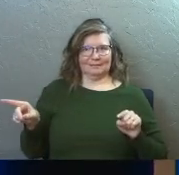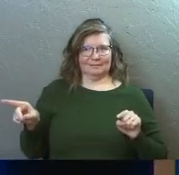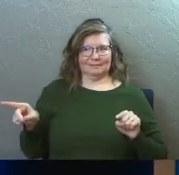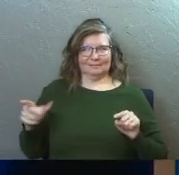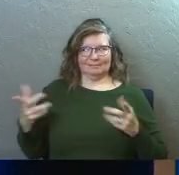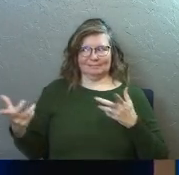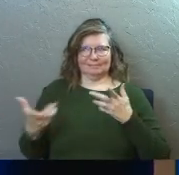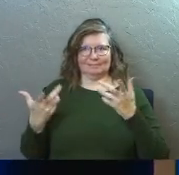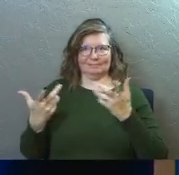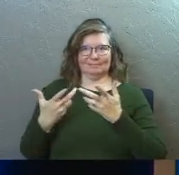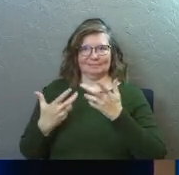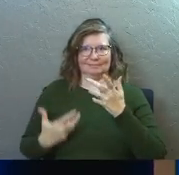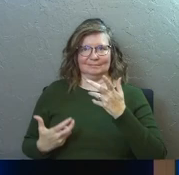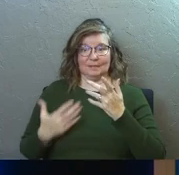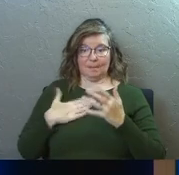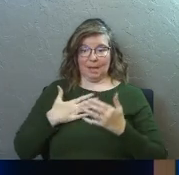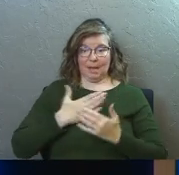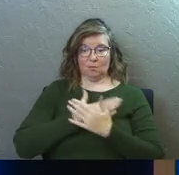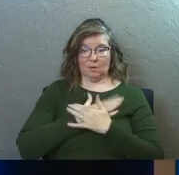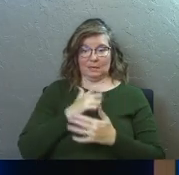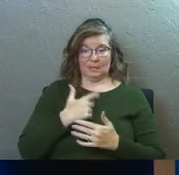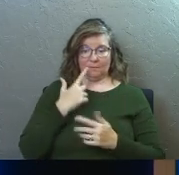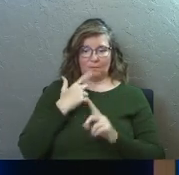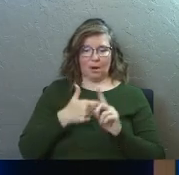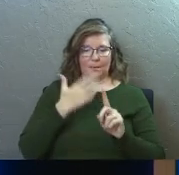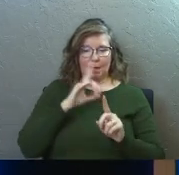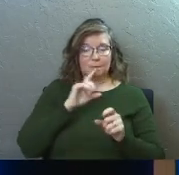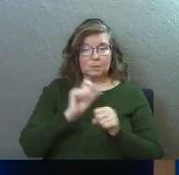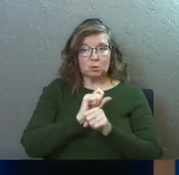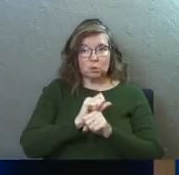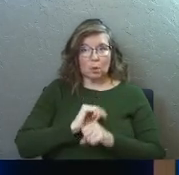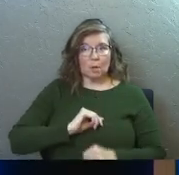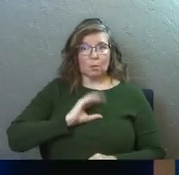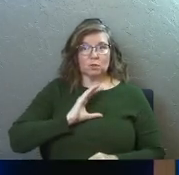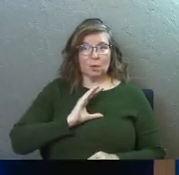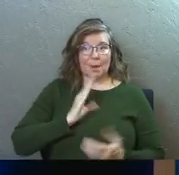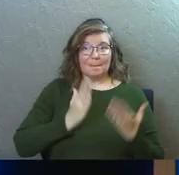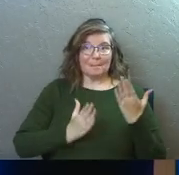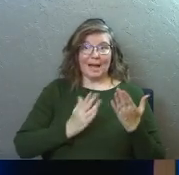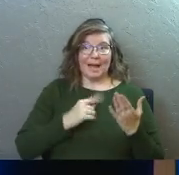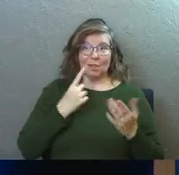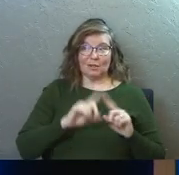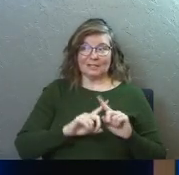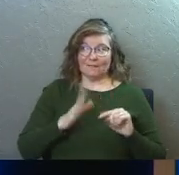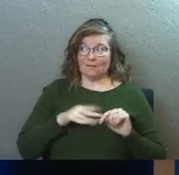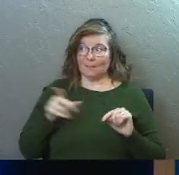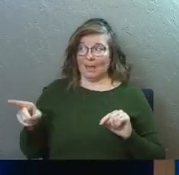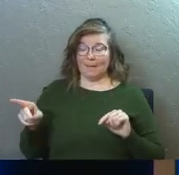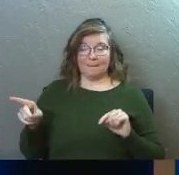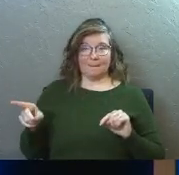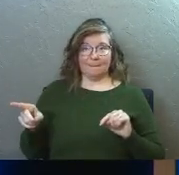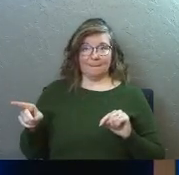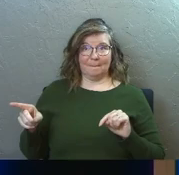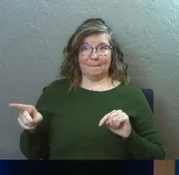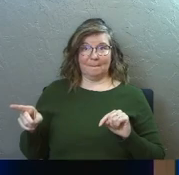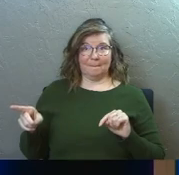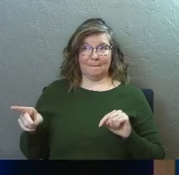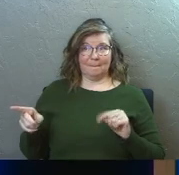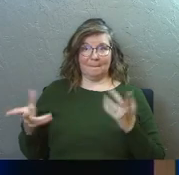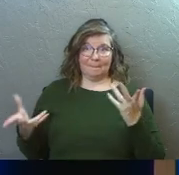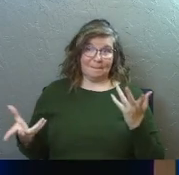My rest, what I need from God, and what I need to be truly restored may not look like what they need from God to be truly restored.